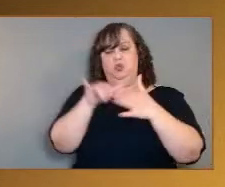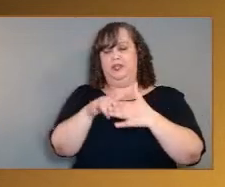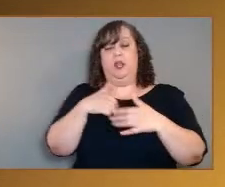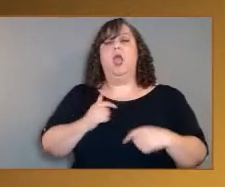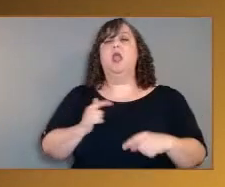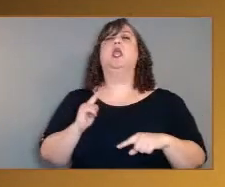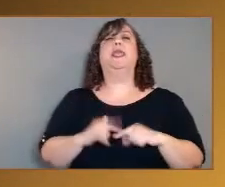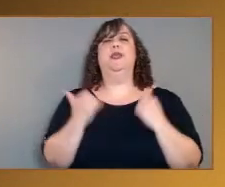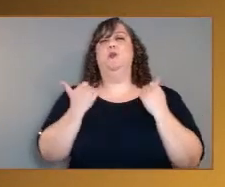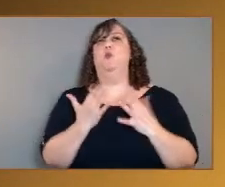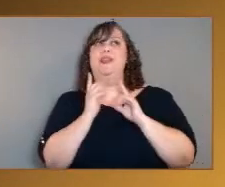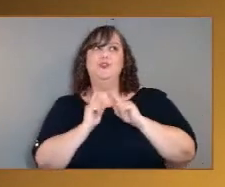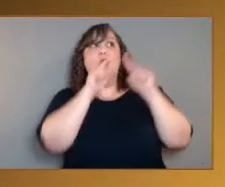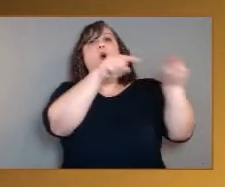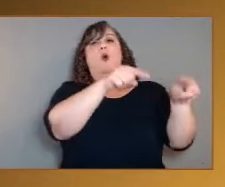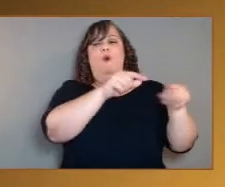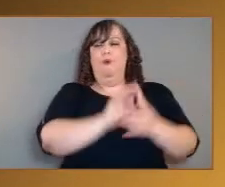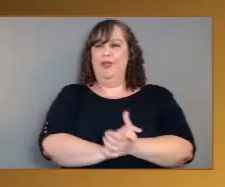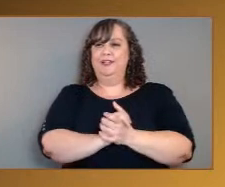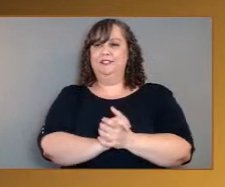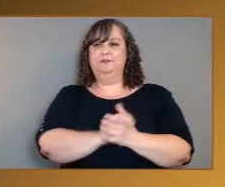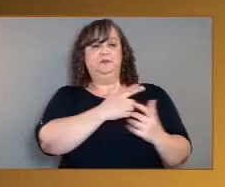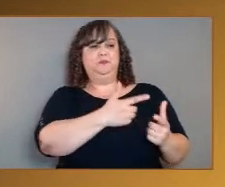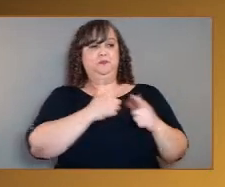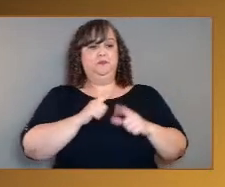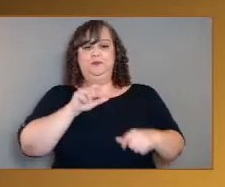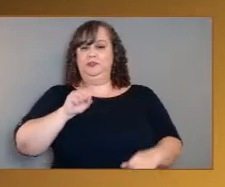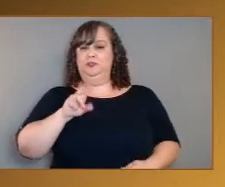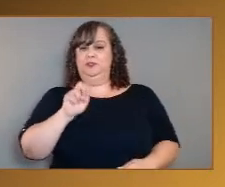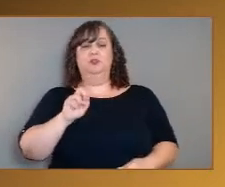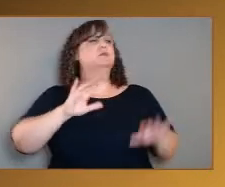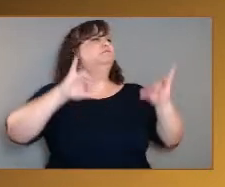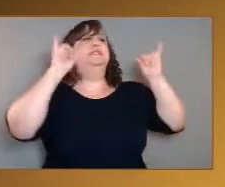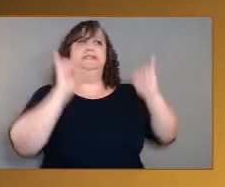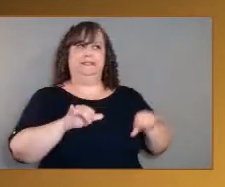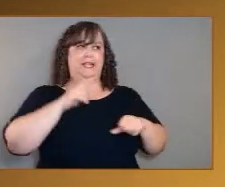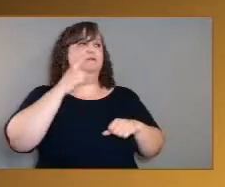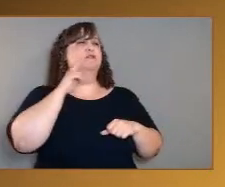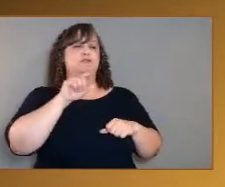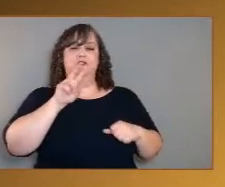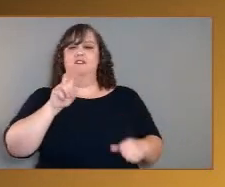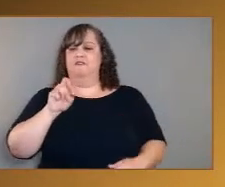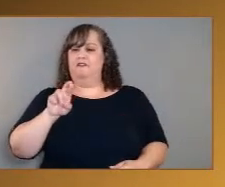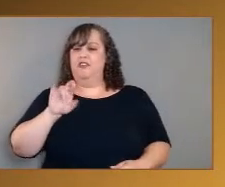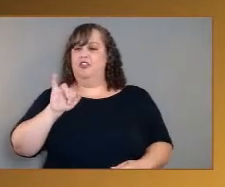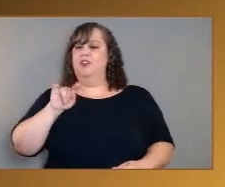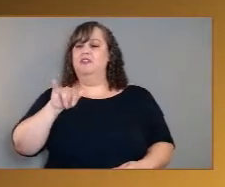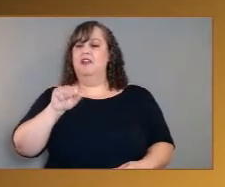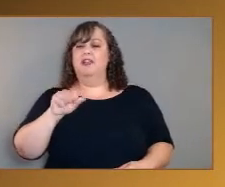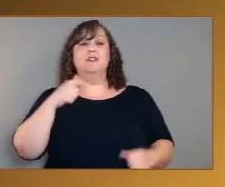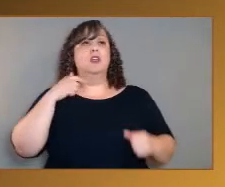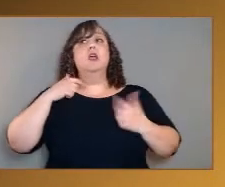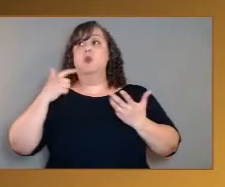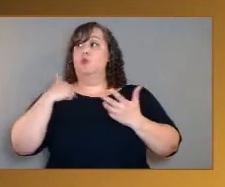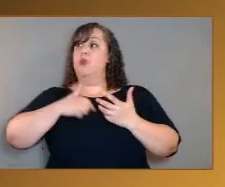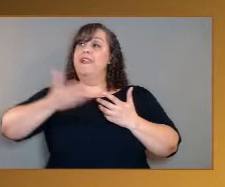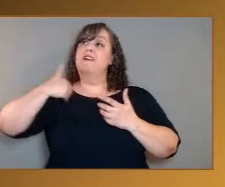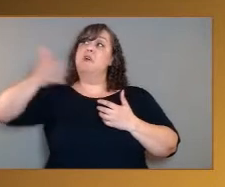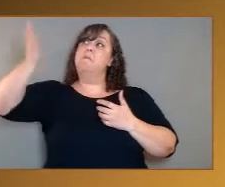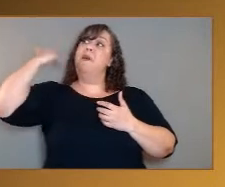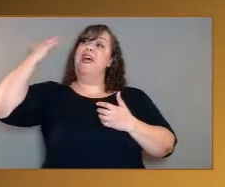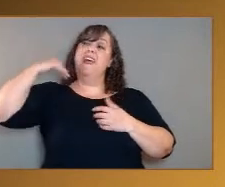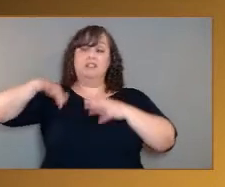Yeah, and same holds for Veritas. We are building on the discoveries of past missions and technologies